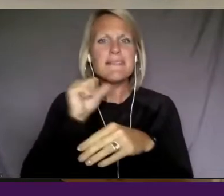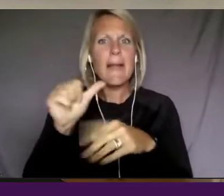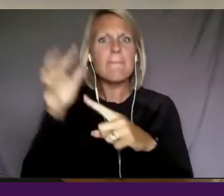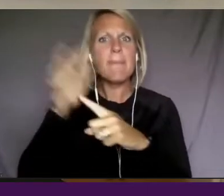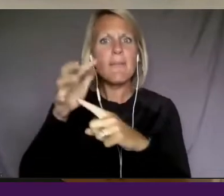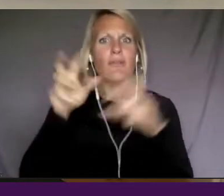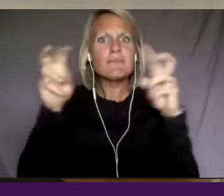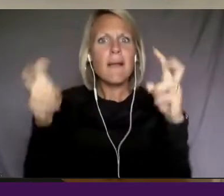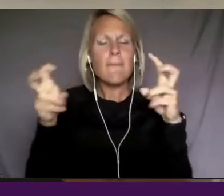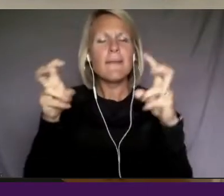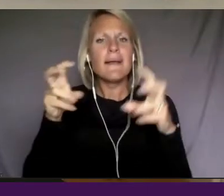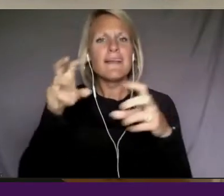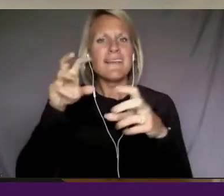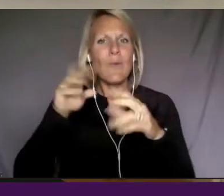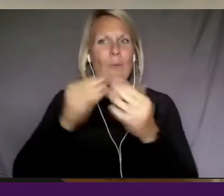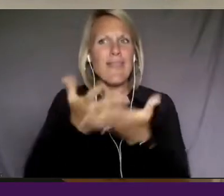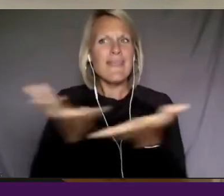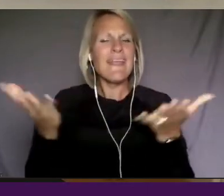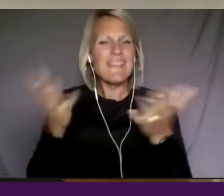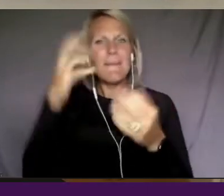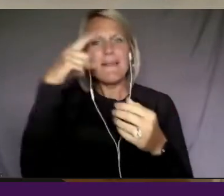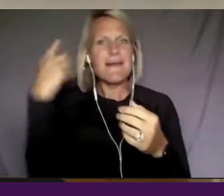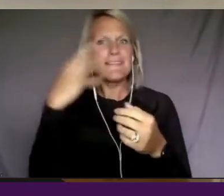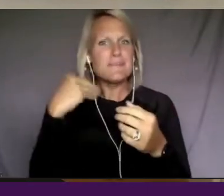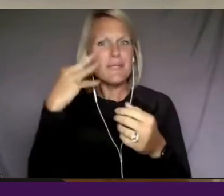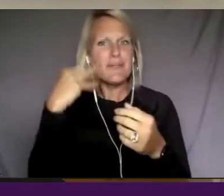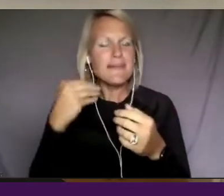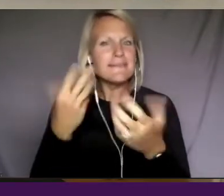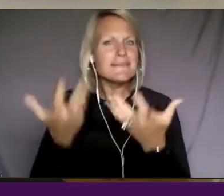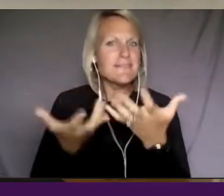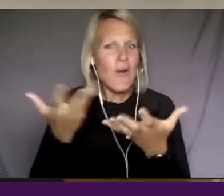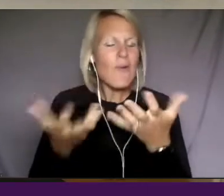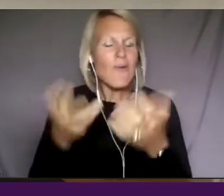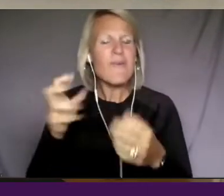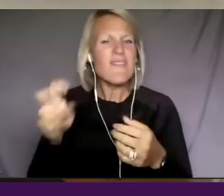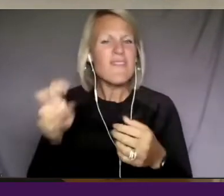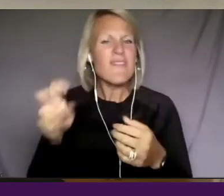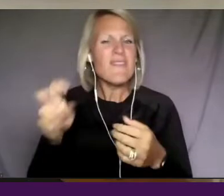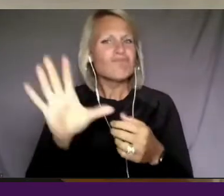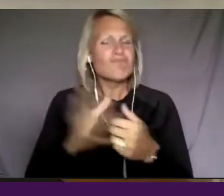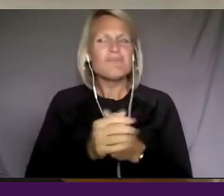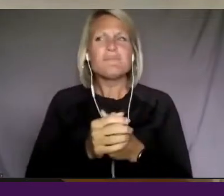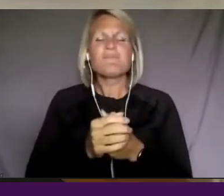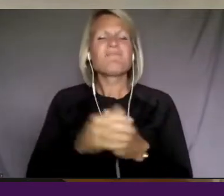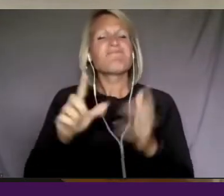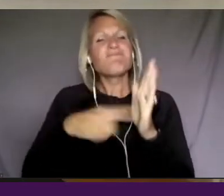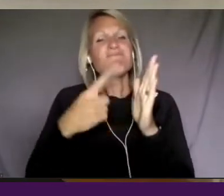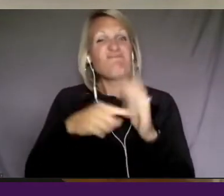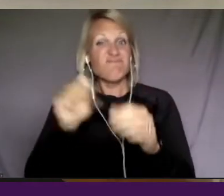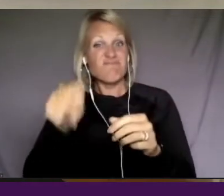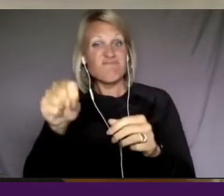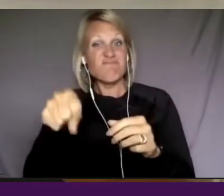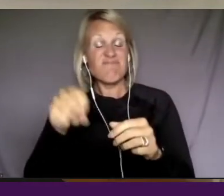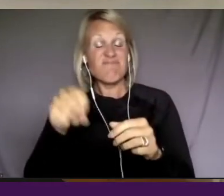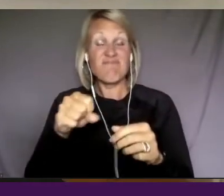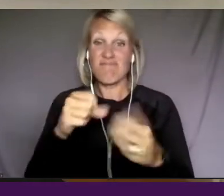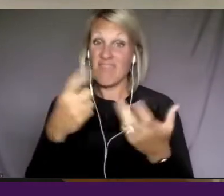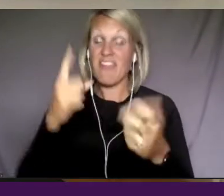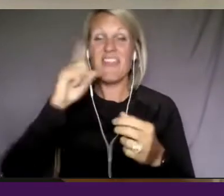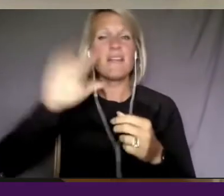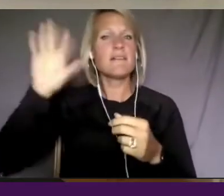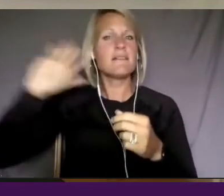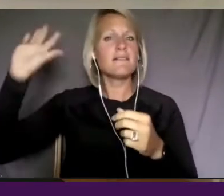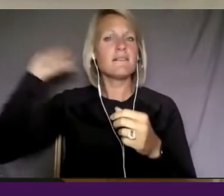within, you know, the Black experience. You know, I would say, you know, sometimes, yes. mean, I think in the early days of the